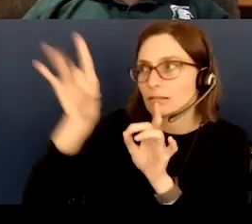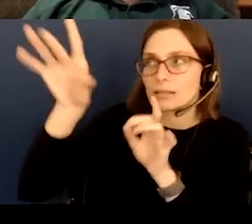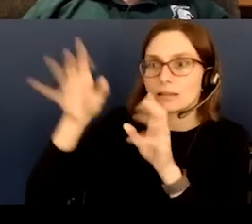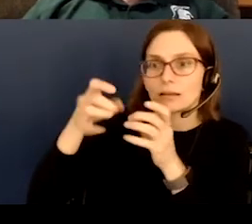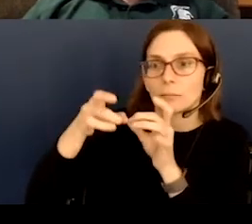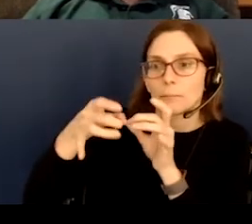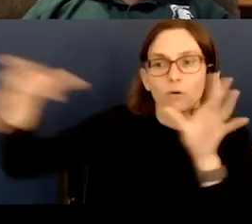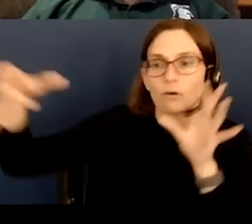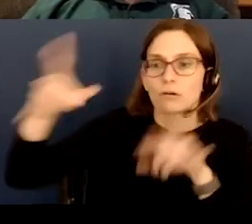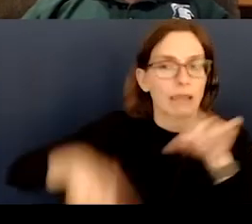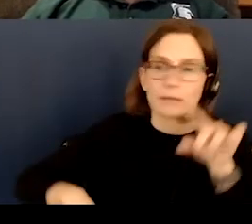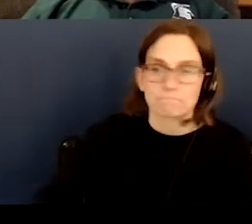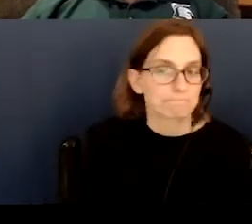away.